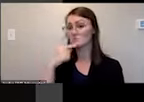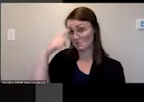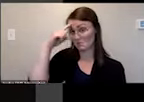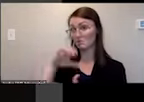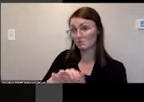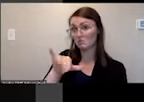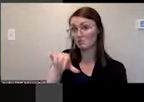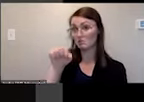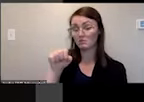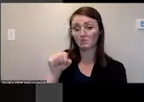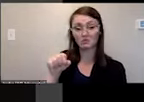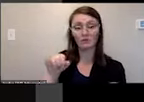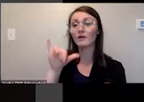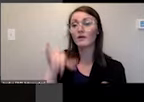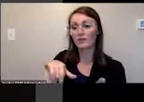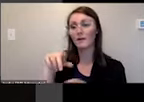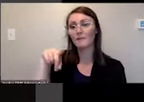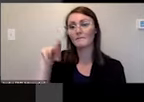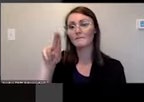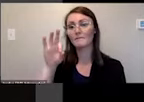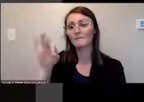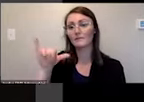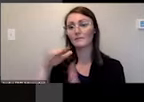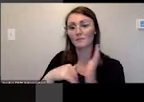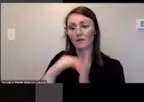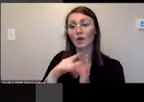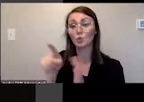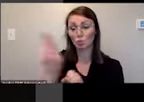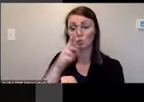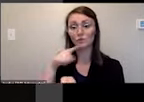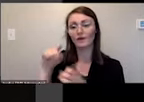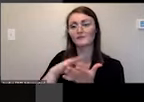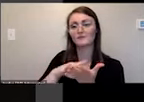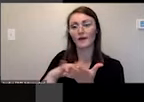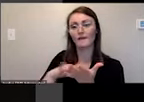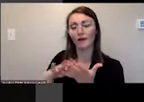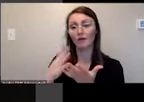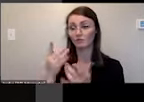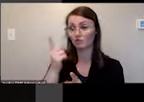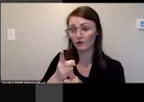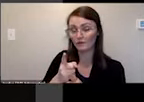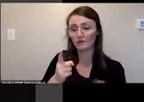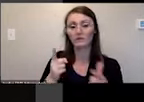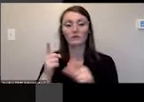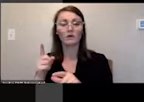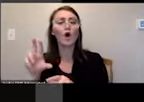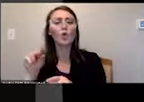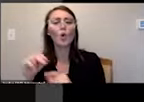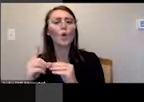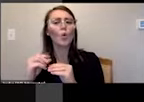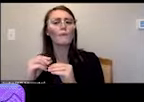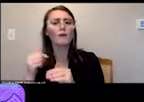so this is with the puffy paint you use for tactile feedback yes awesome oh she says no previous one more